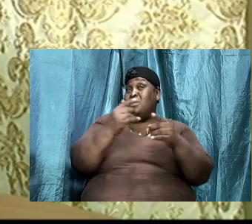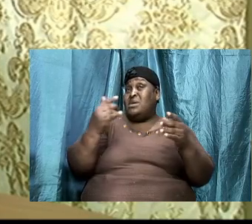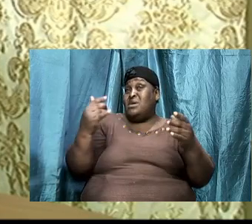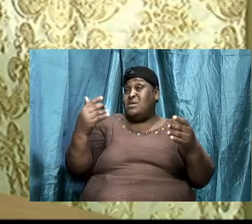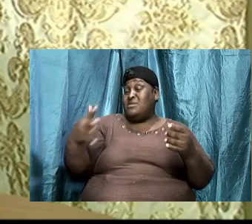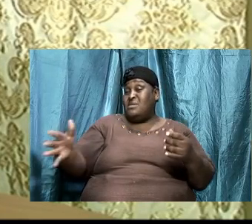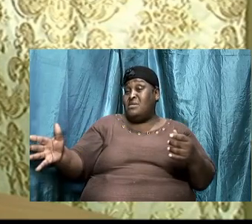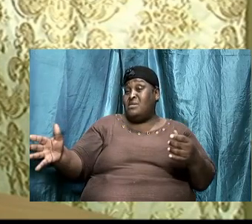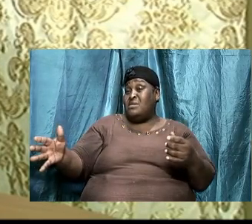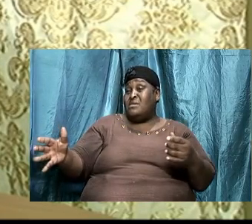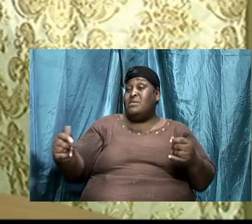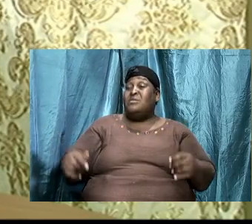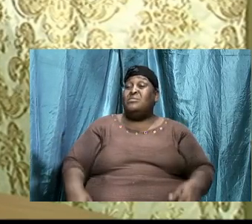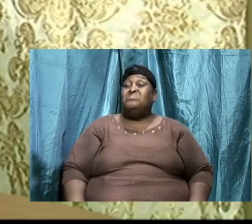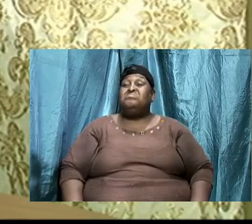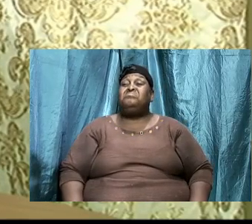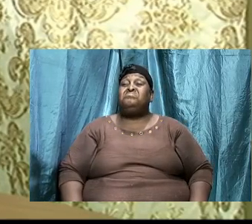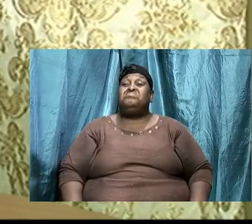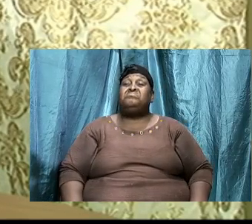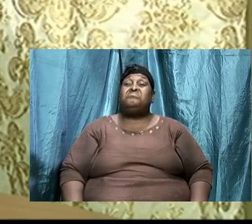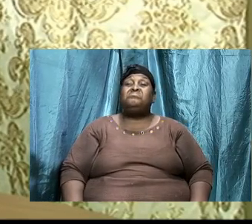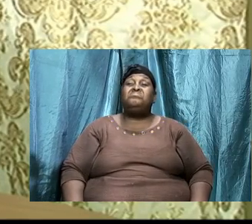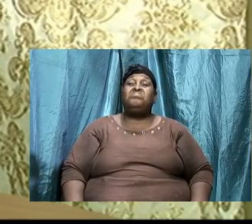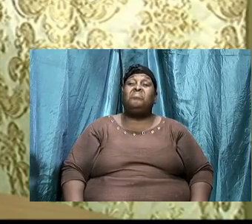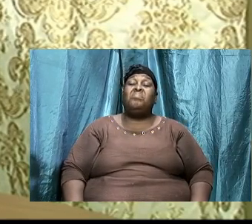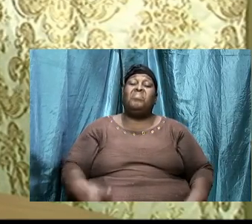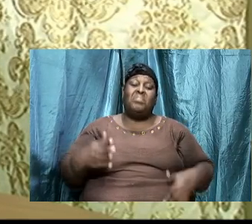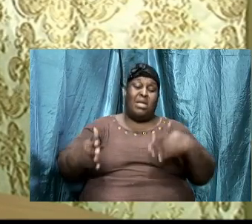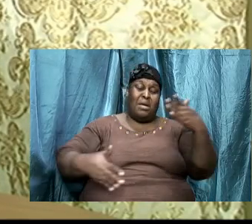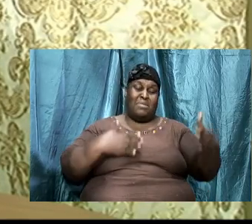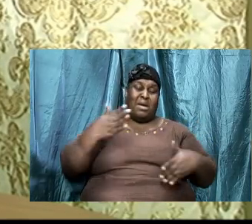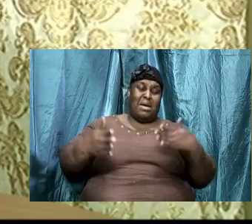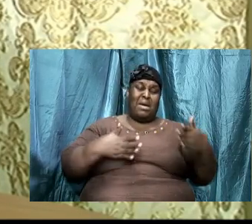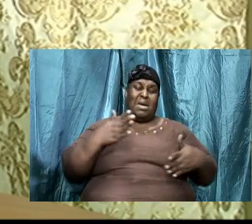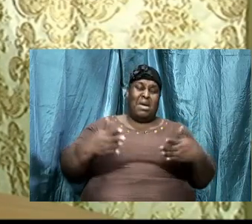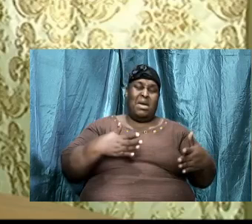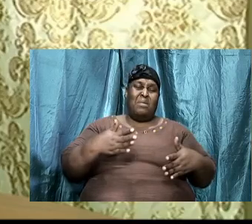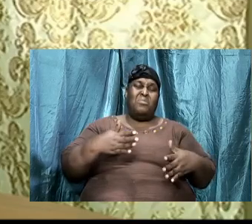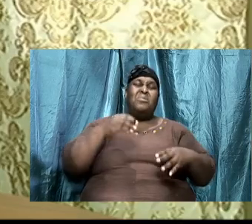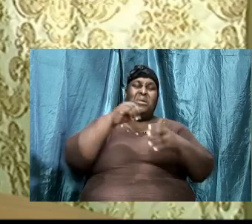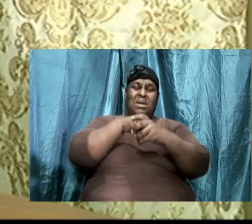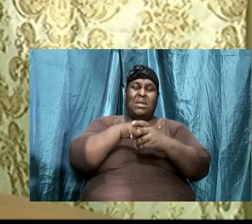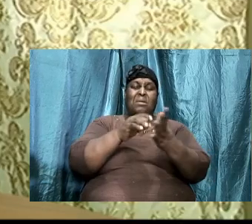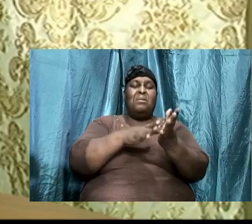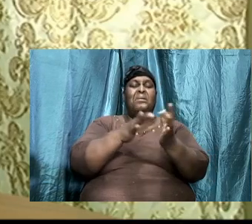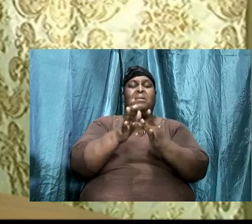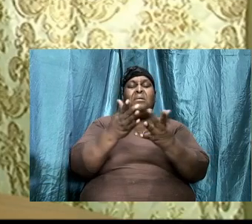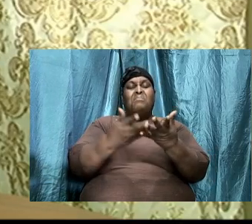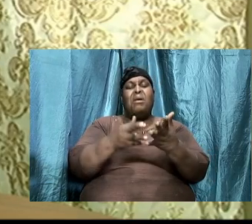embedded in us. You know, I'm glad that we are in a Bible reading time, a Bible reading session where